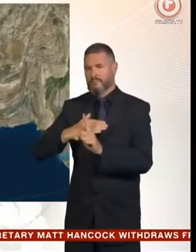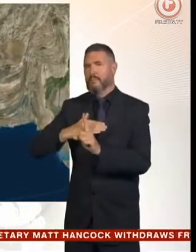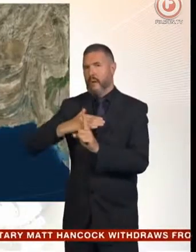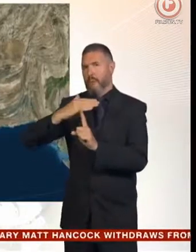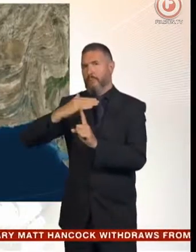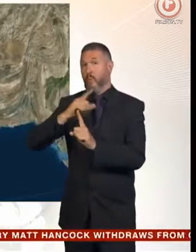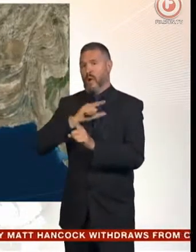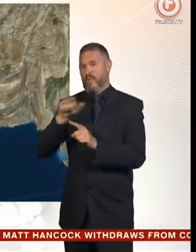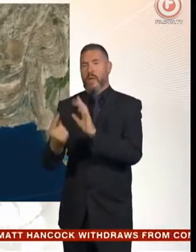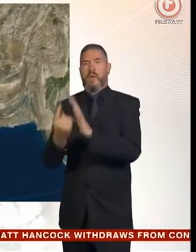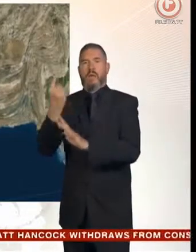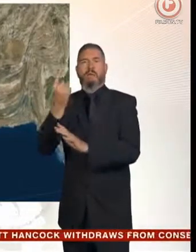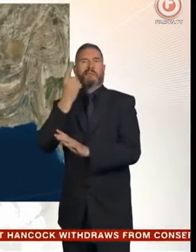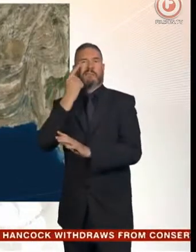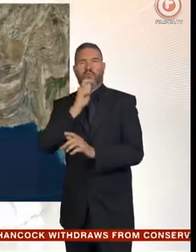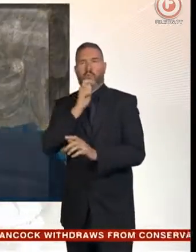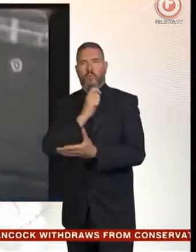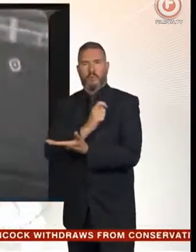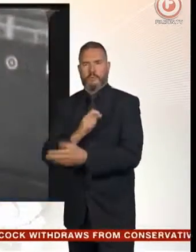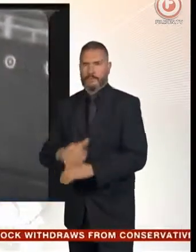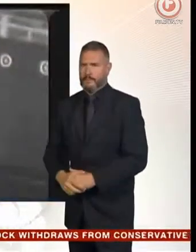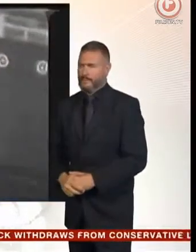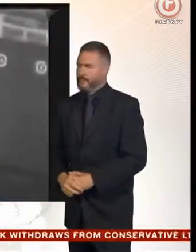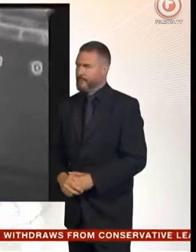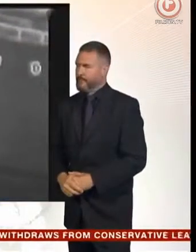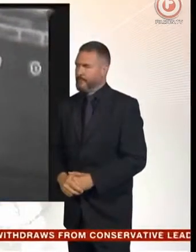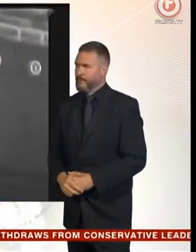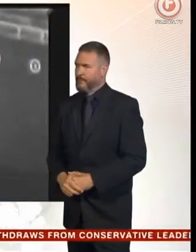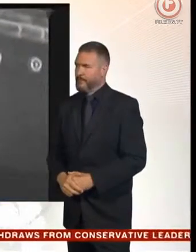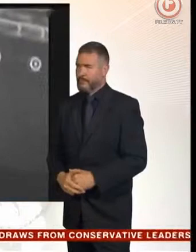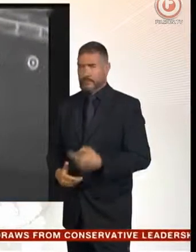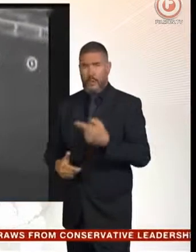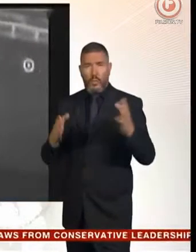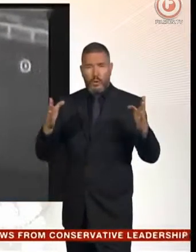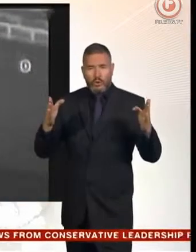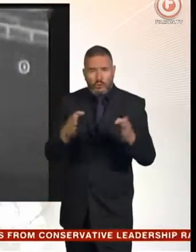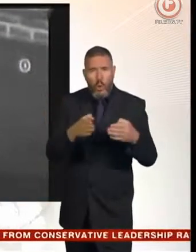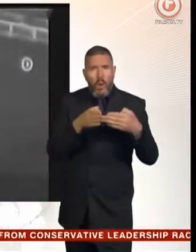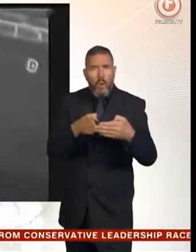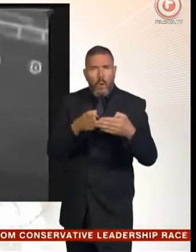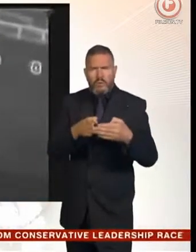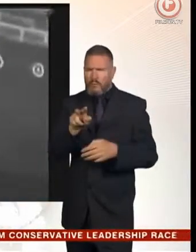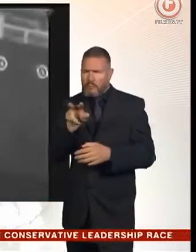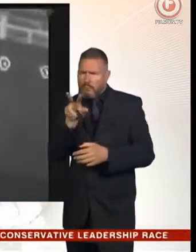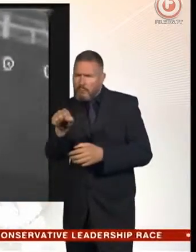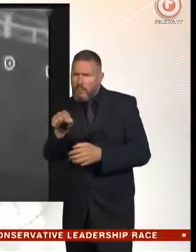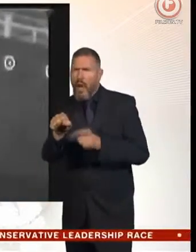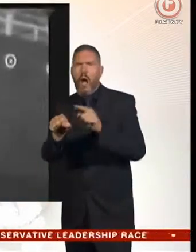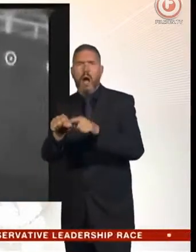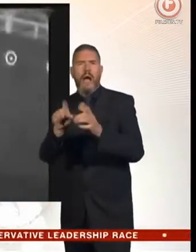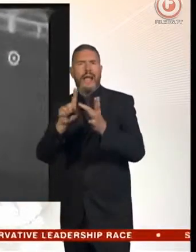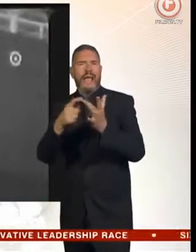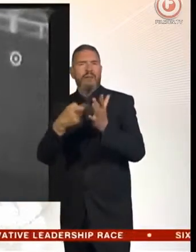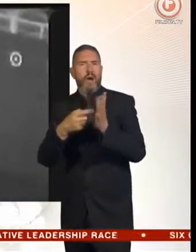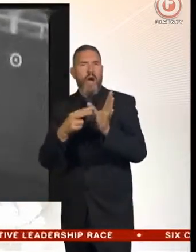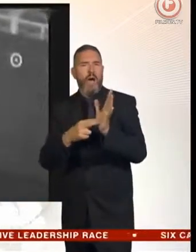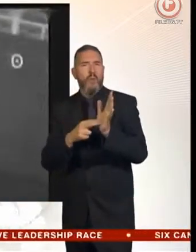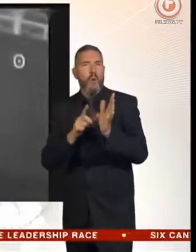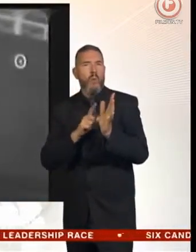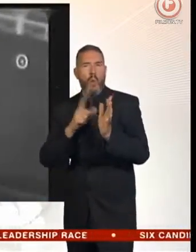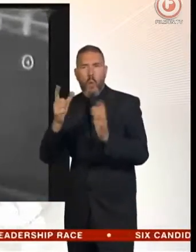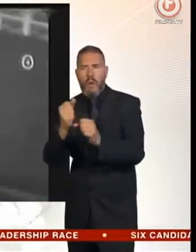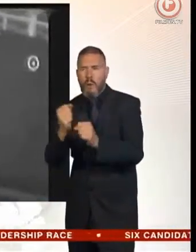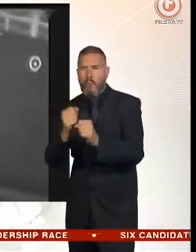response. Jonathan Beale reports. Is this proof of Iran trying to remove evidence from one of the two